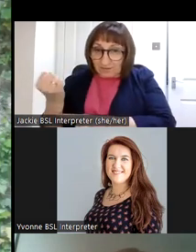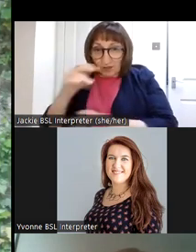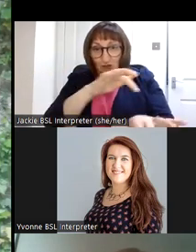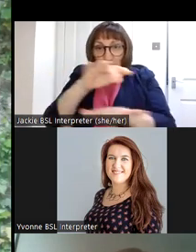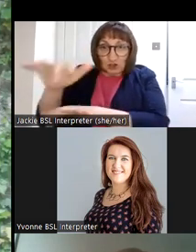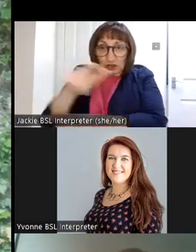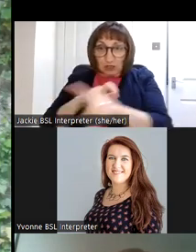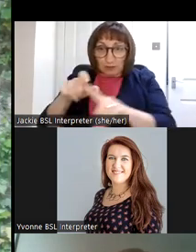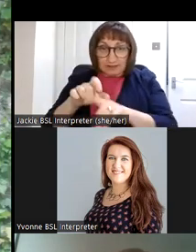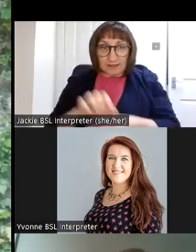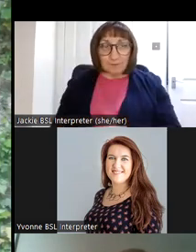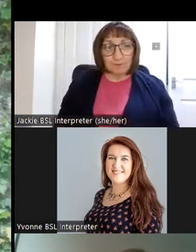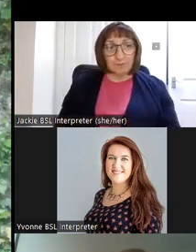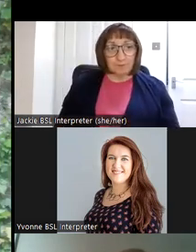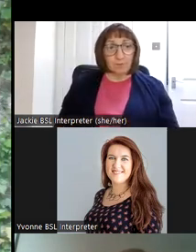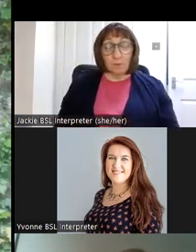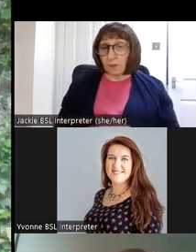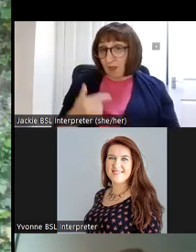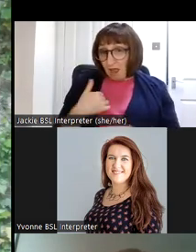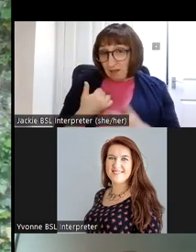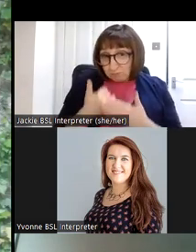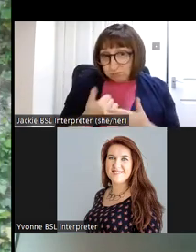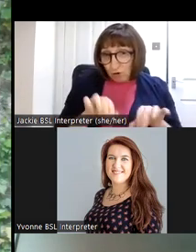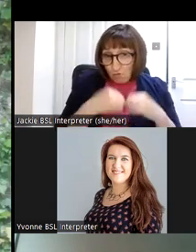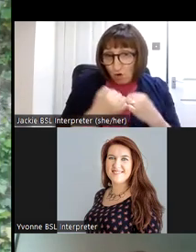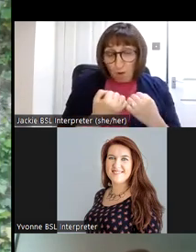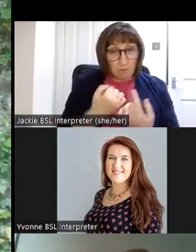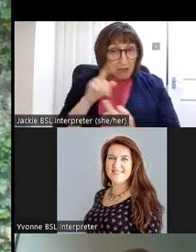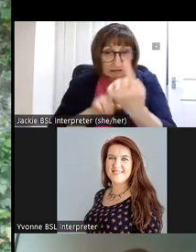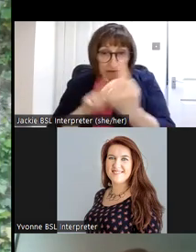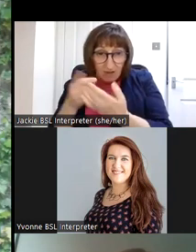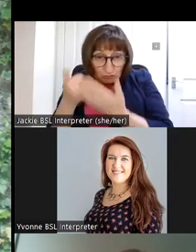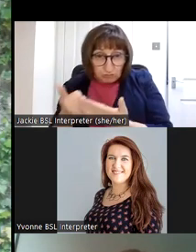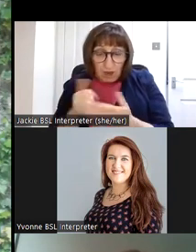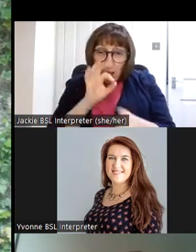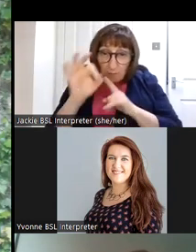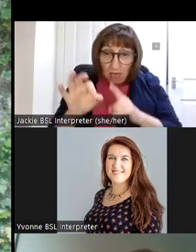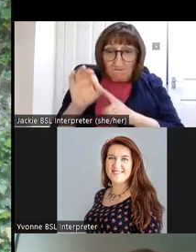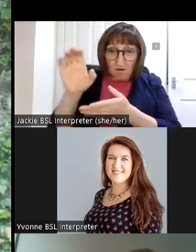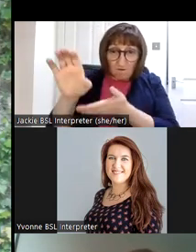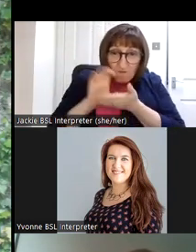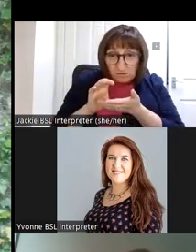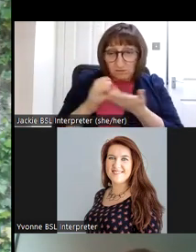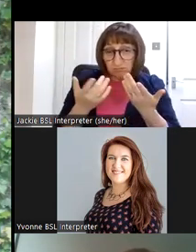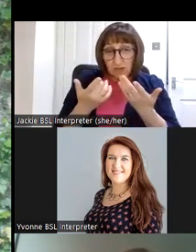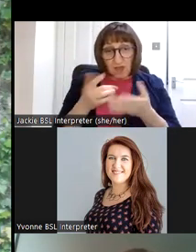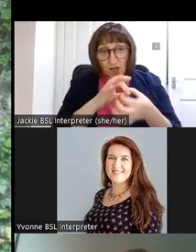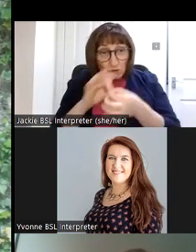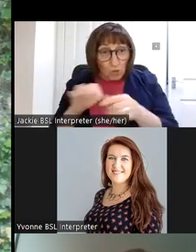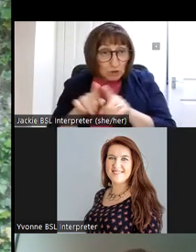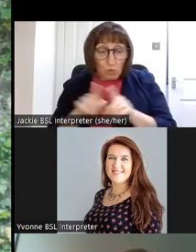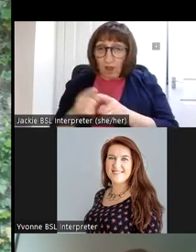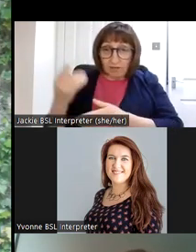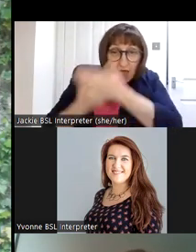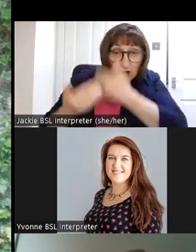so I'm available to assist groups and individuals and source and funding for projects um associated with archaeological